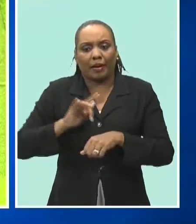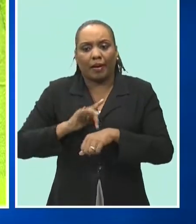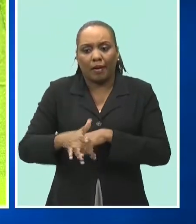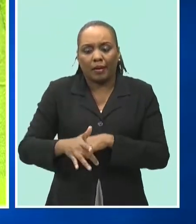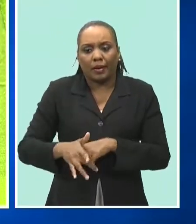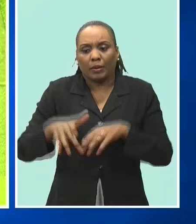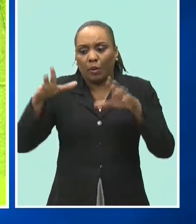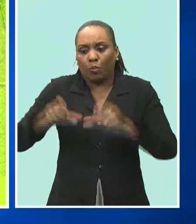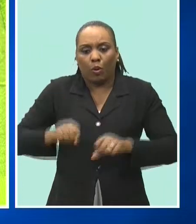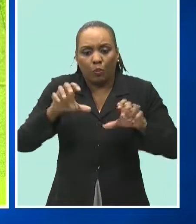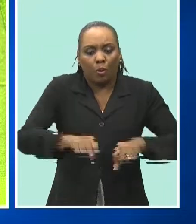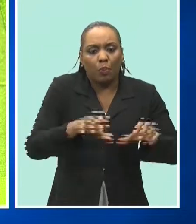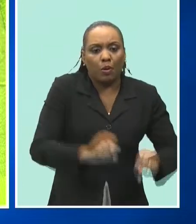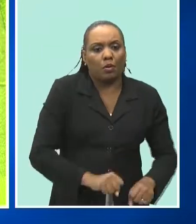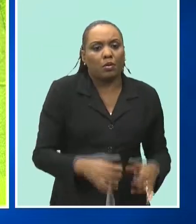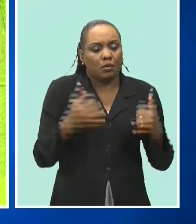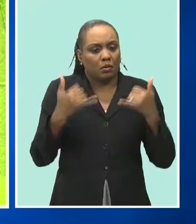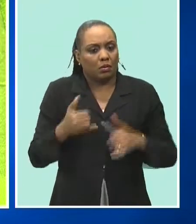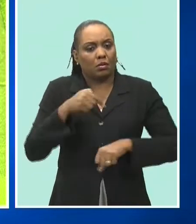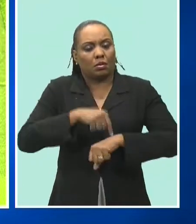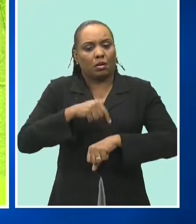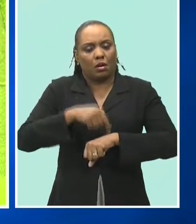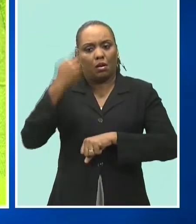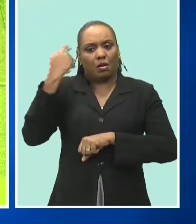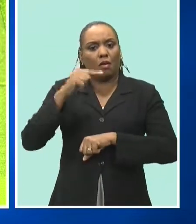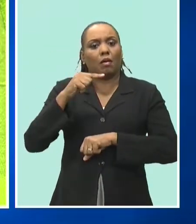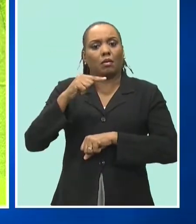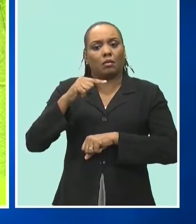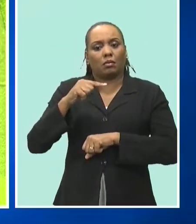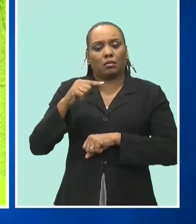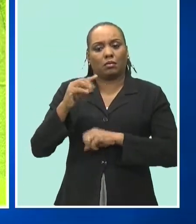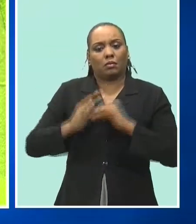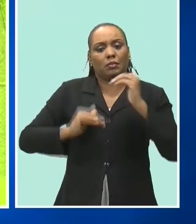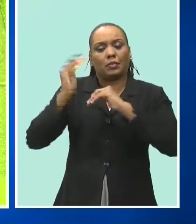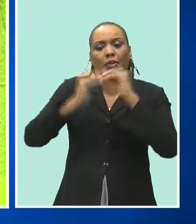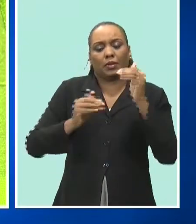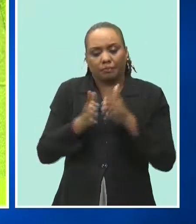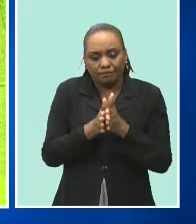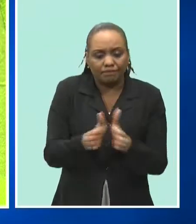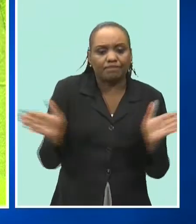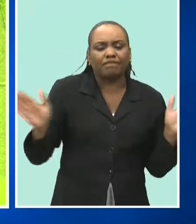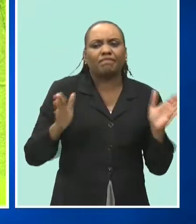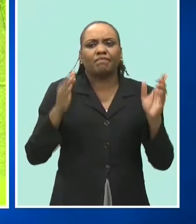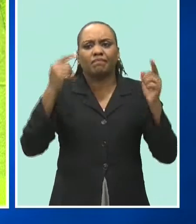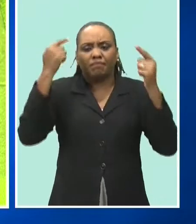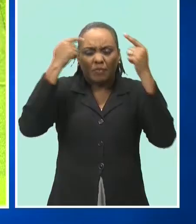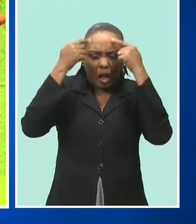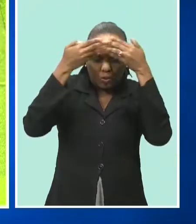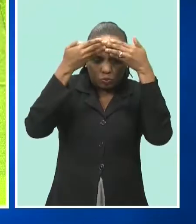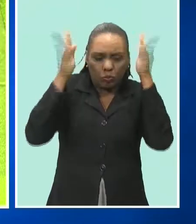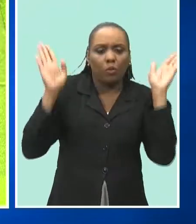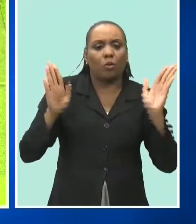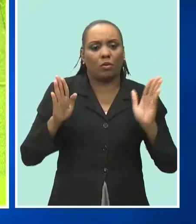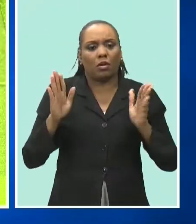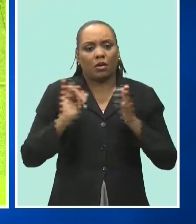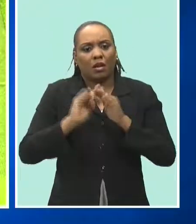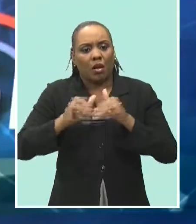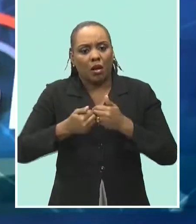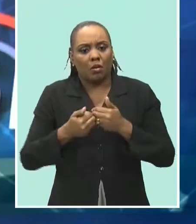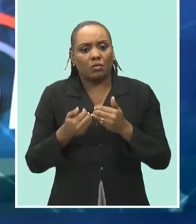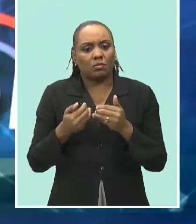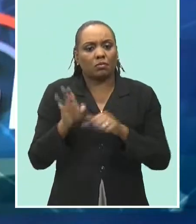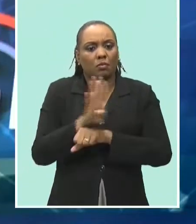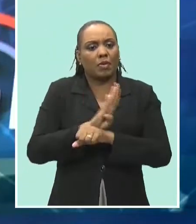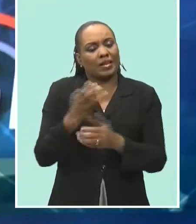to invest this is the time to get in and buy it this is the time to to build expand think business wise and that's how we're going grow this economy